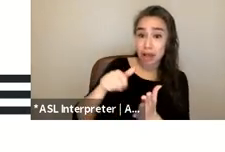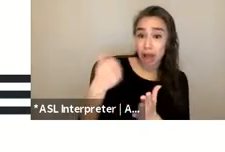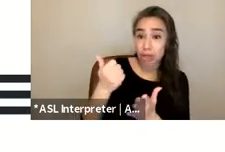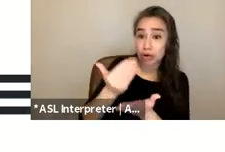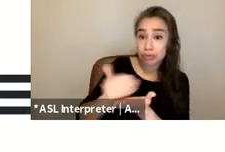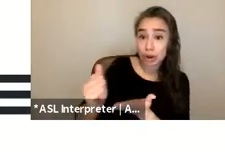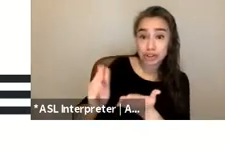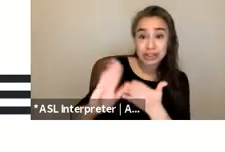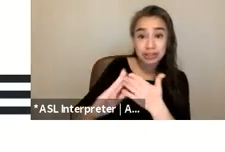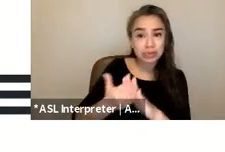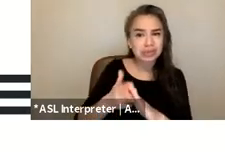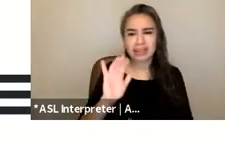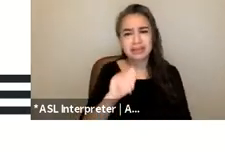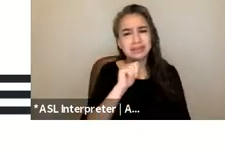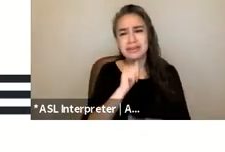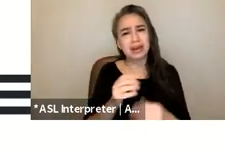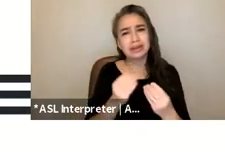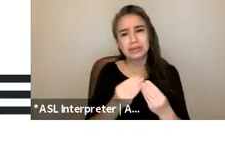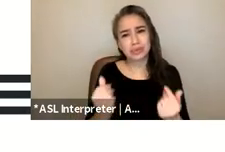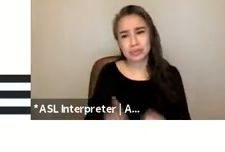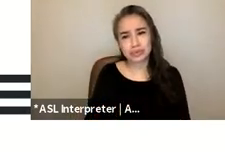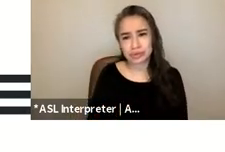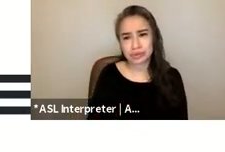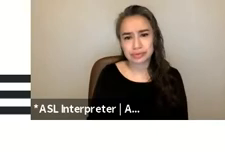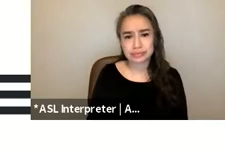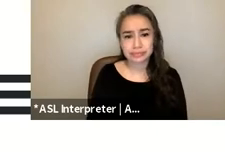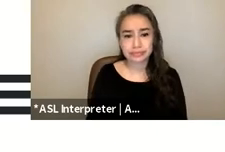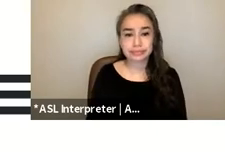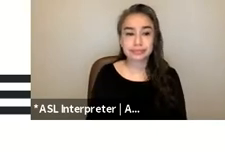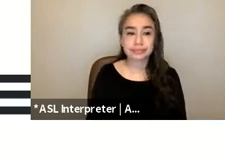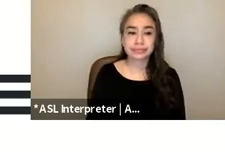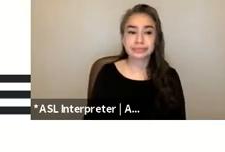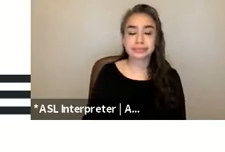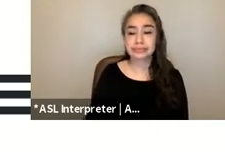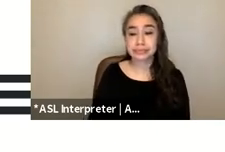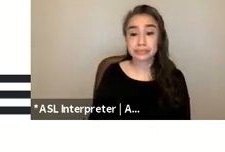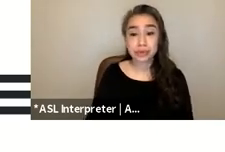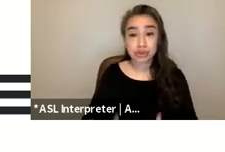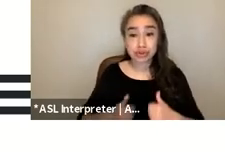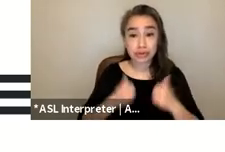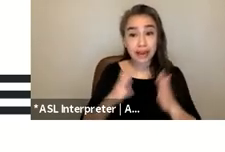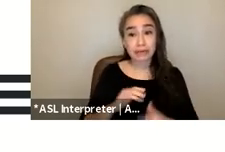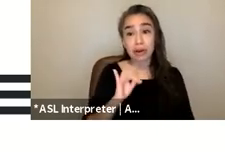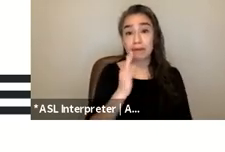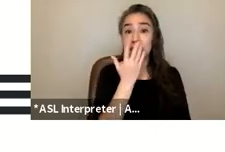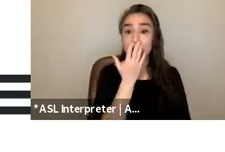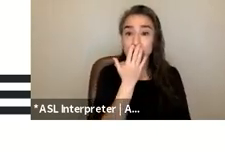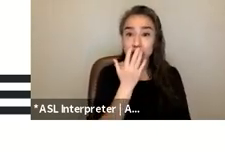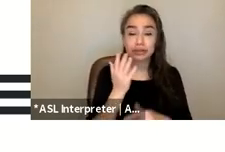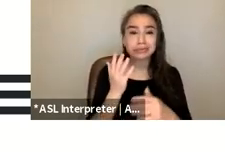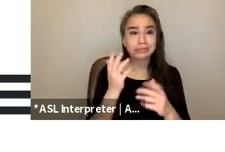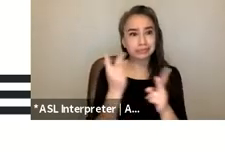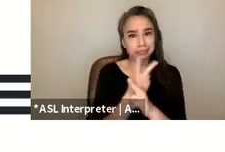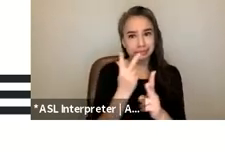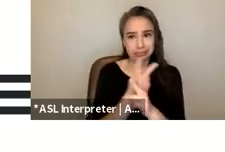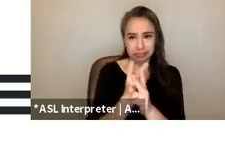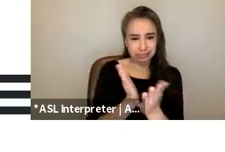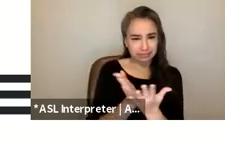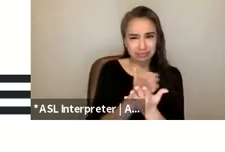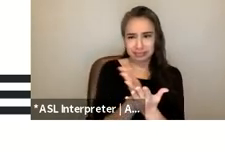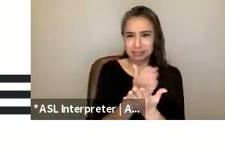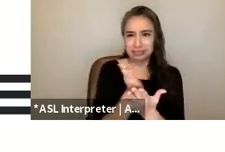so survivors of color are navigating a very complex web of social inequality